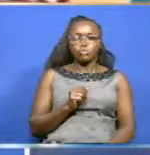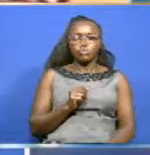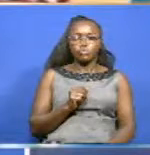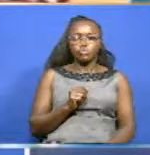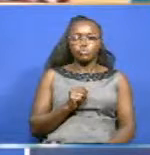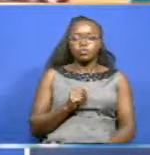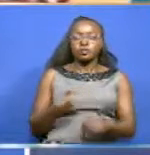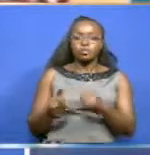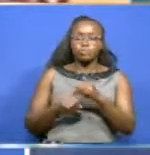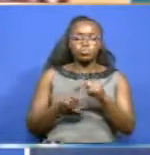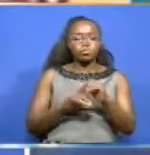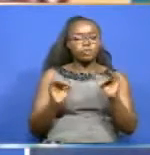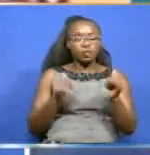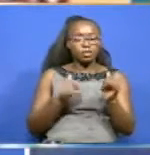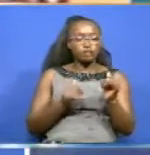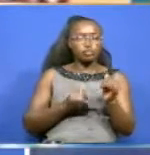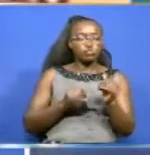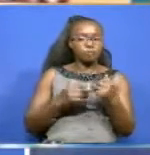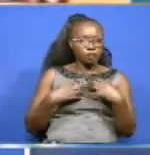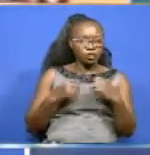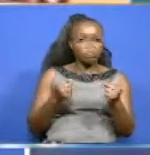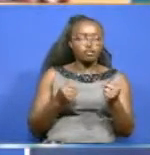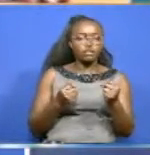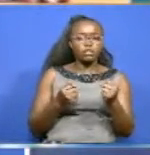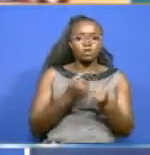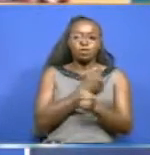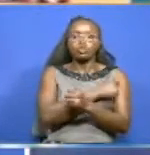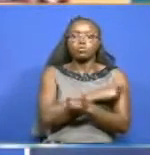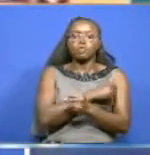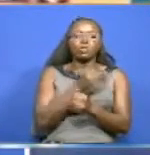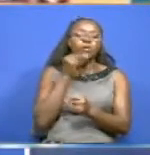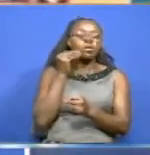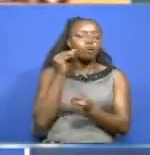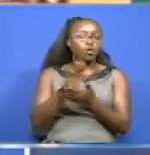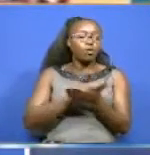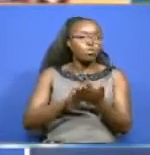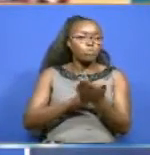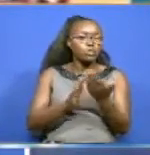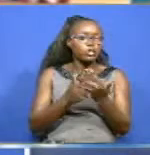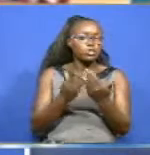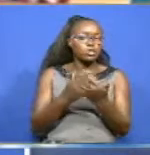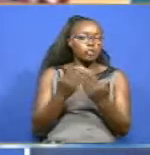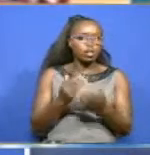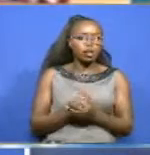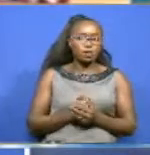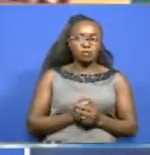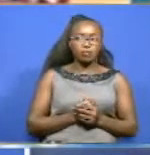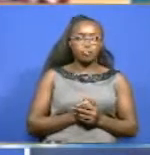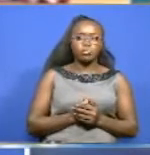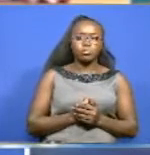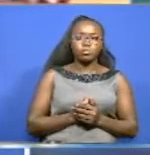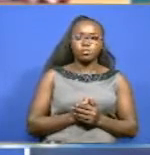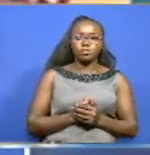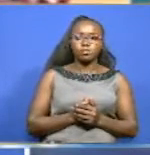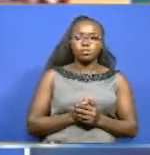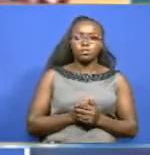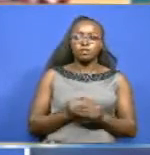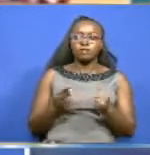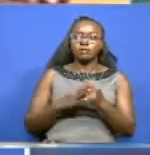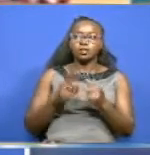66 new recoveries were reported both from hospital and home-based care. The latest number of recoveries brings the total to 83